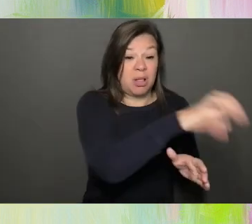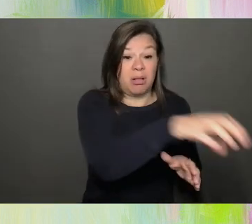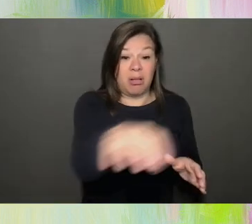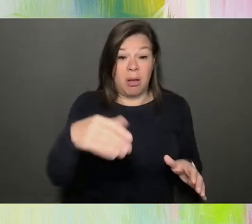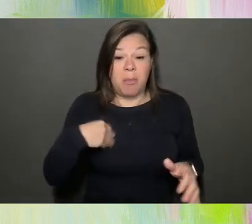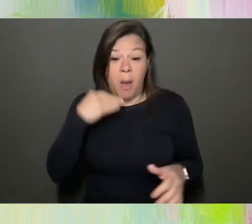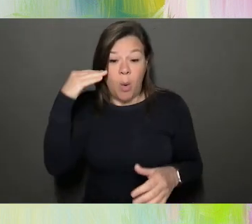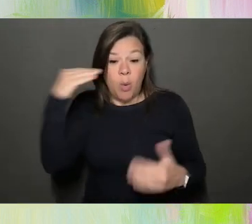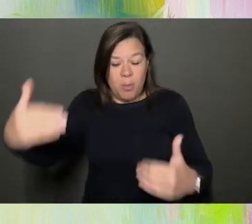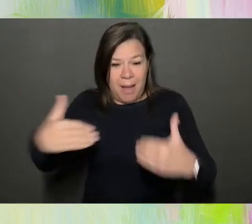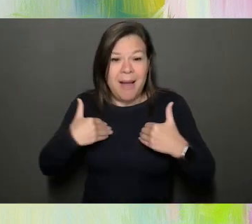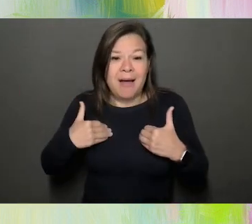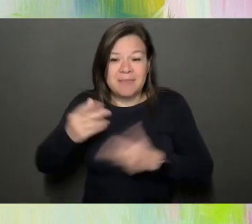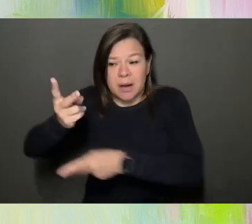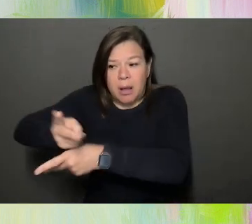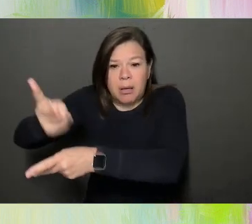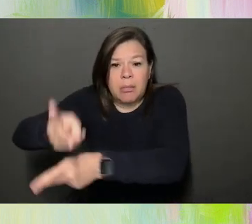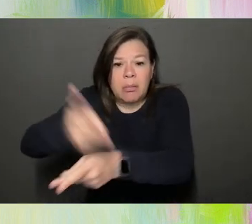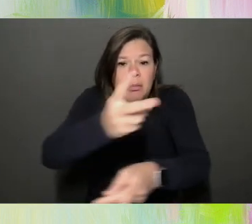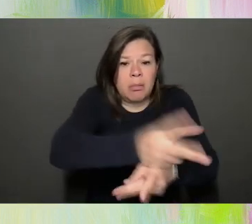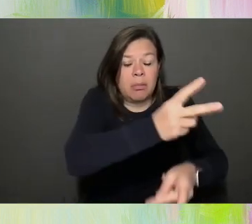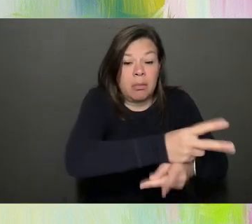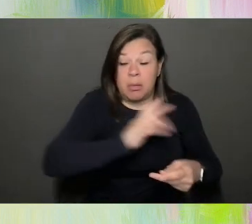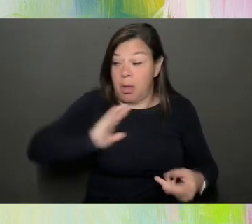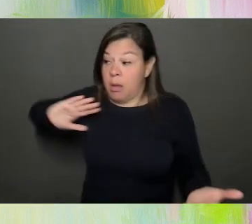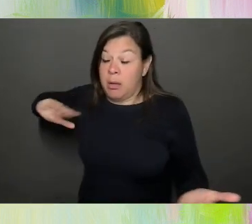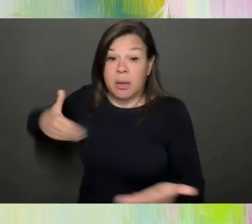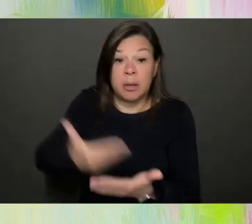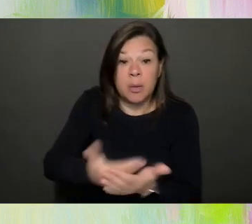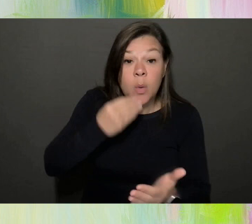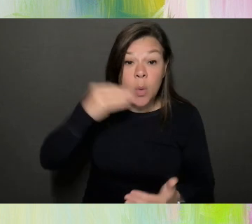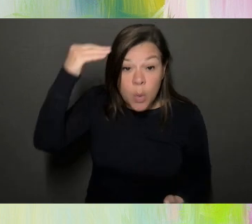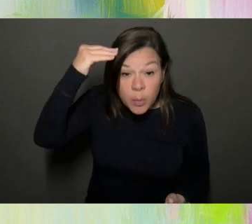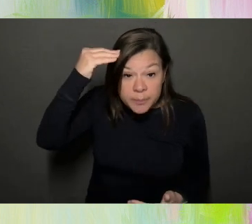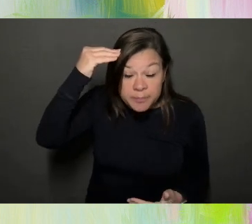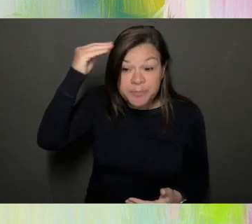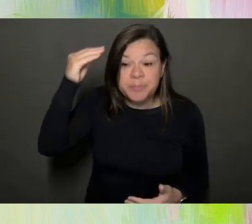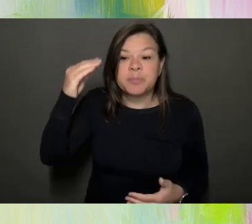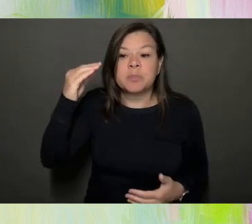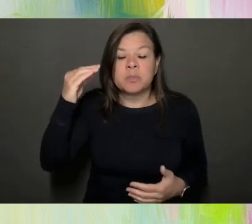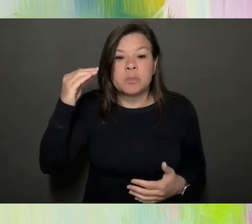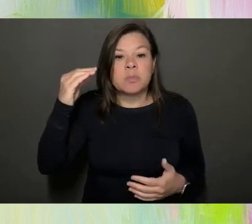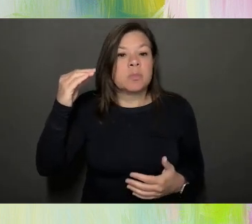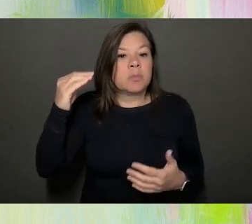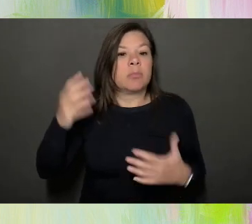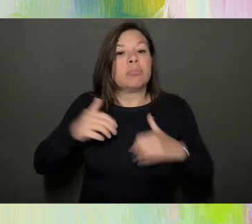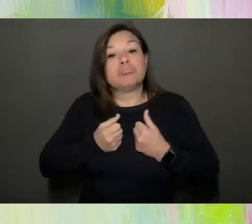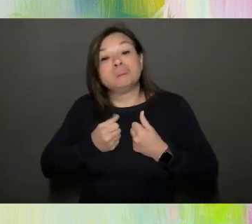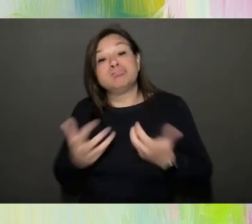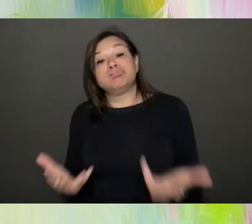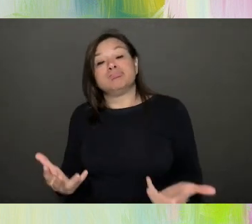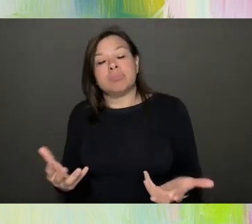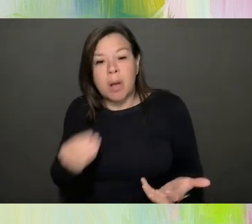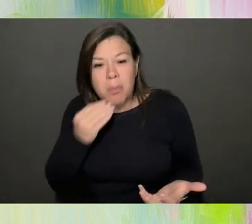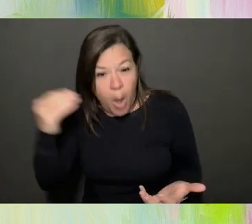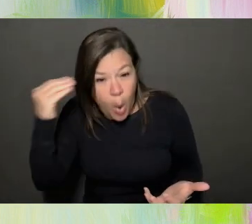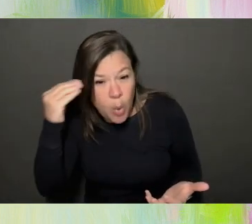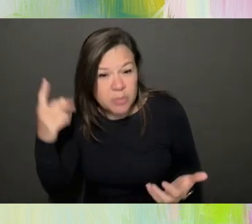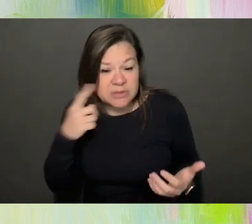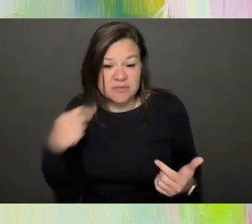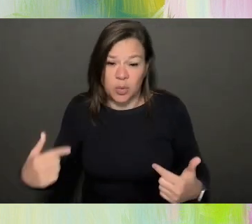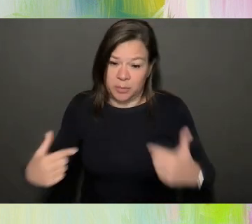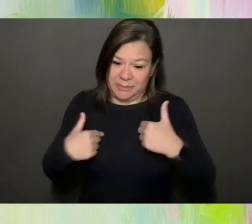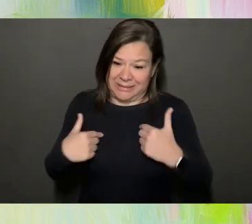house, our home. When I come home, um, home, tired from the day, our home is for me, like an oasis.